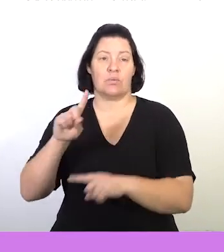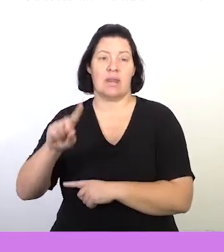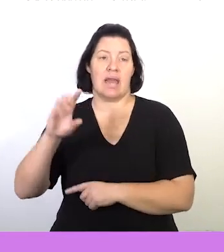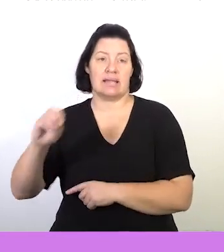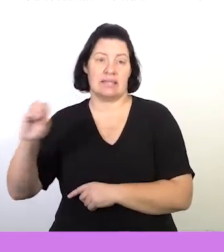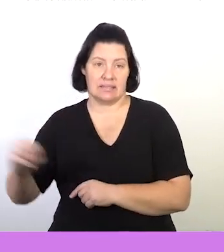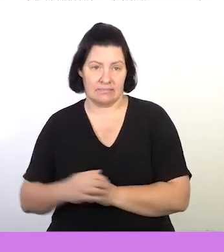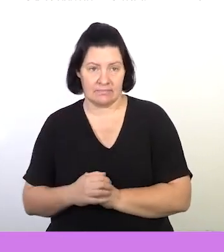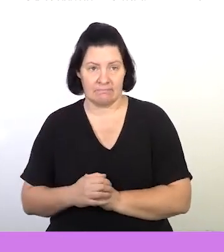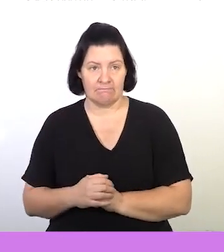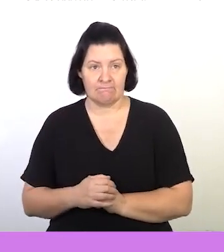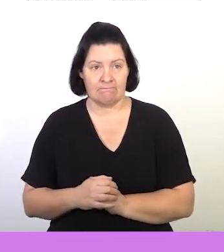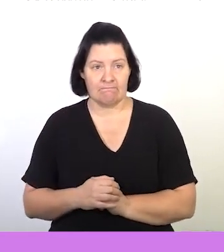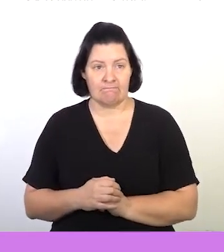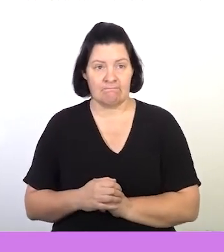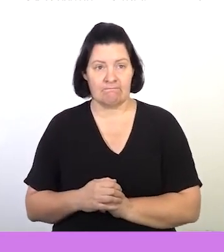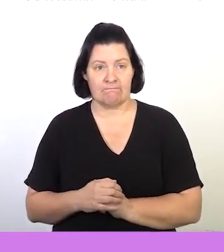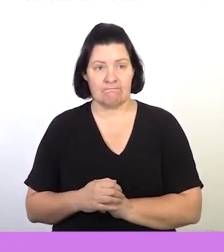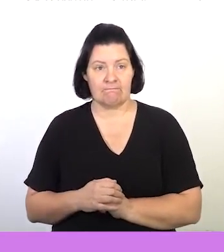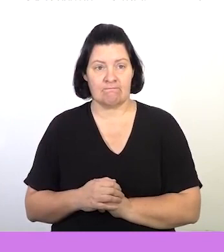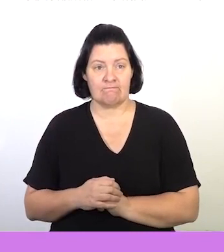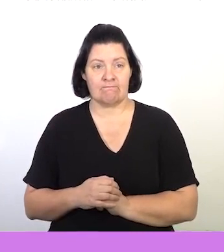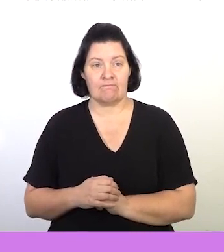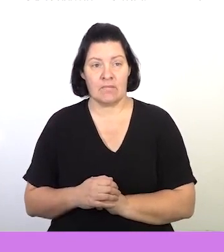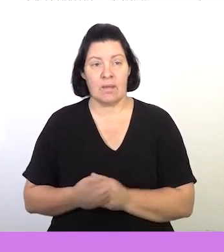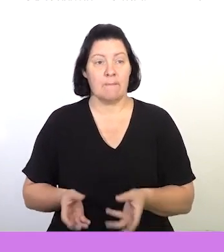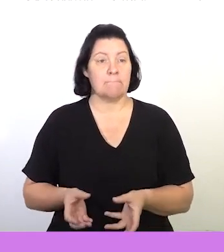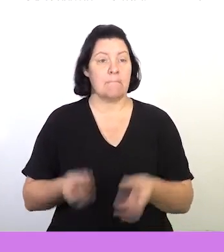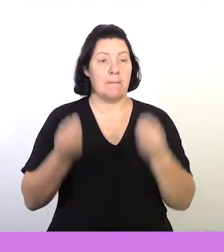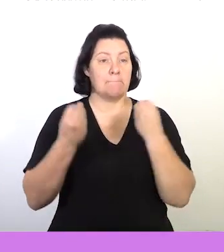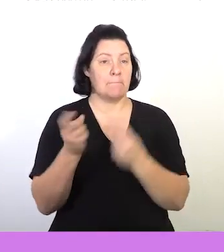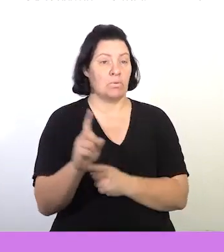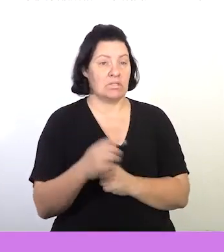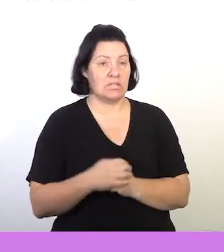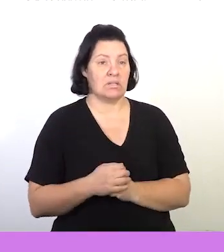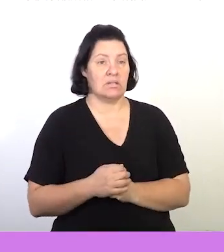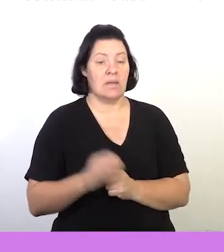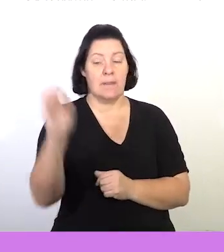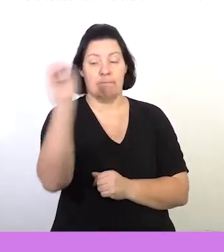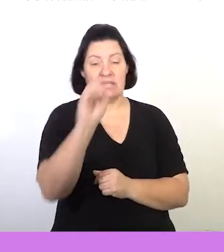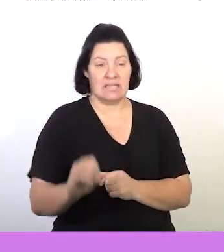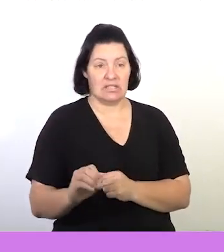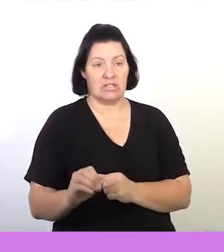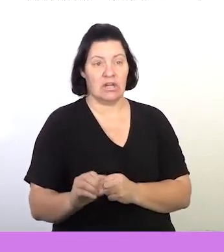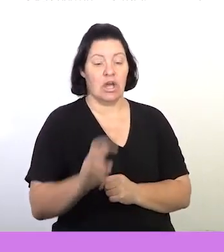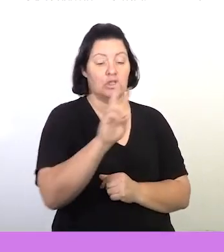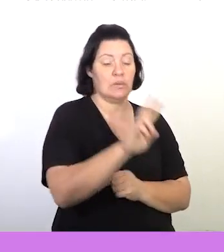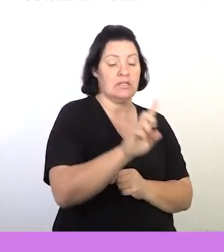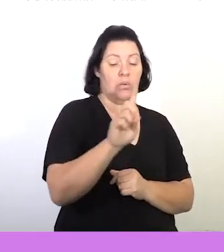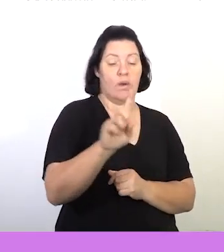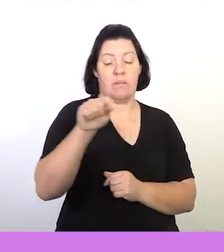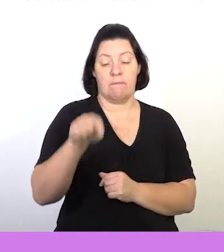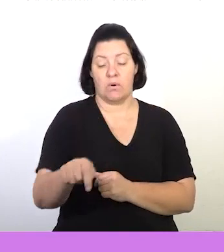income, multiplied by 100. Okay. So that should give us a percentage of